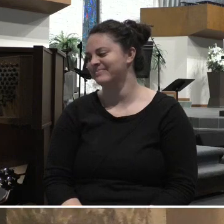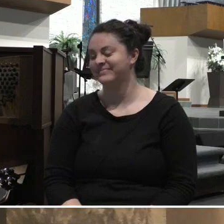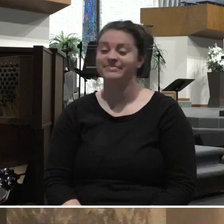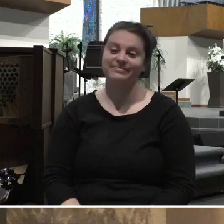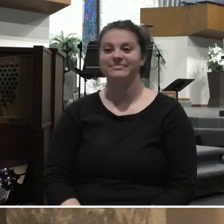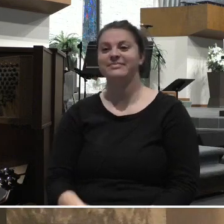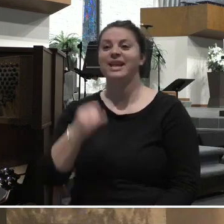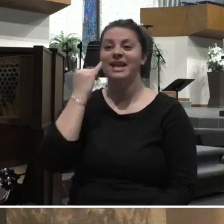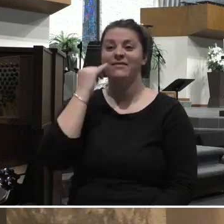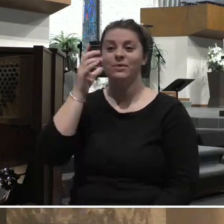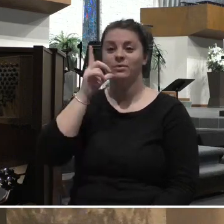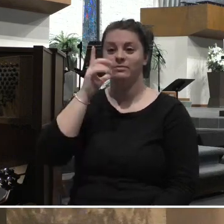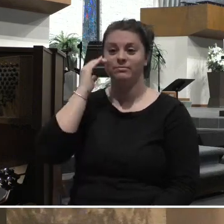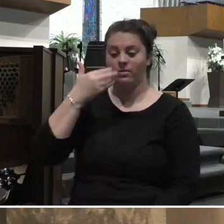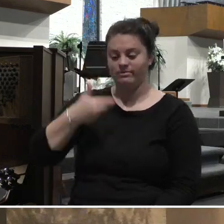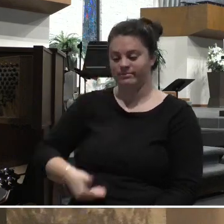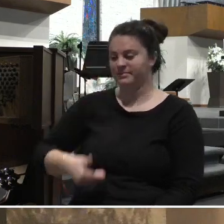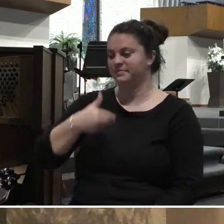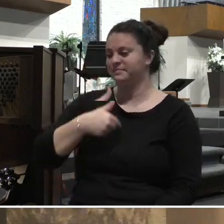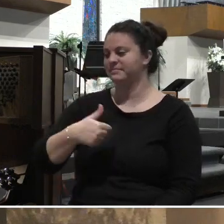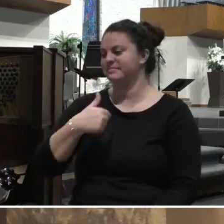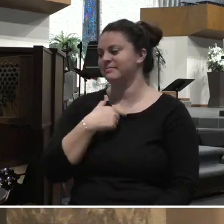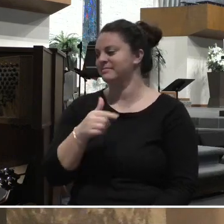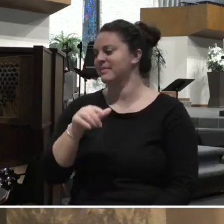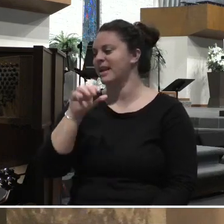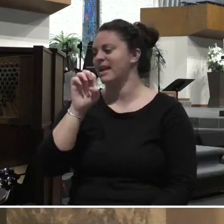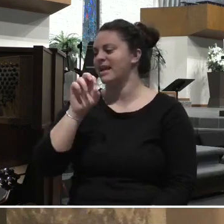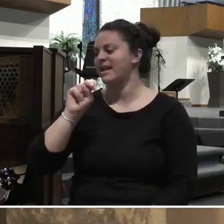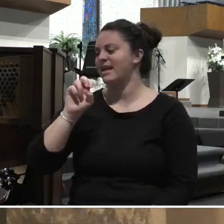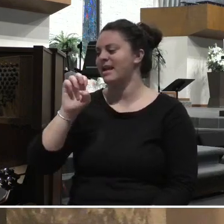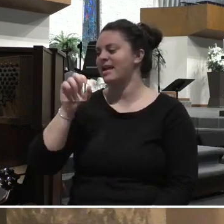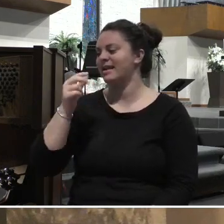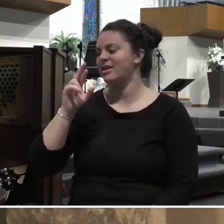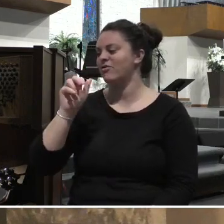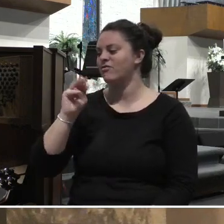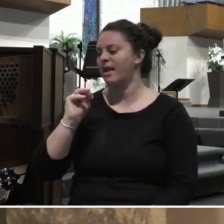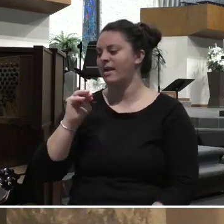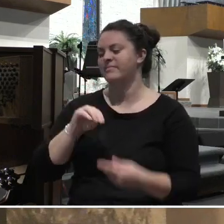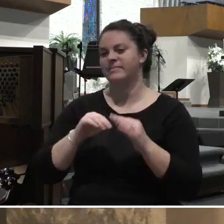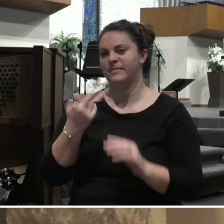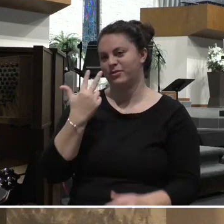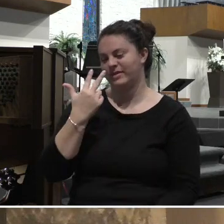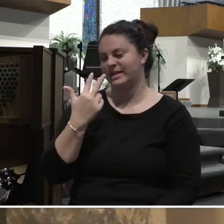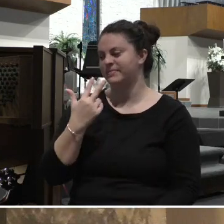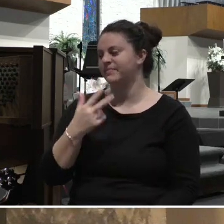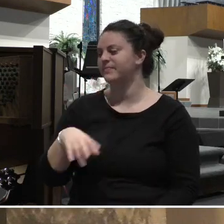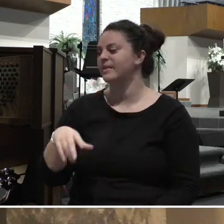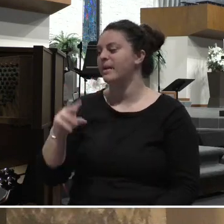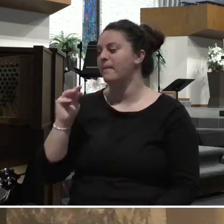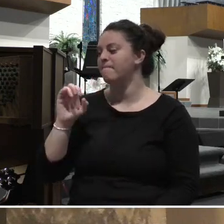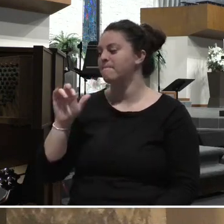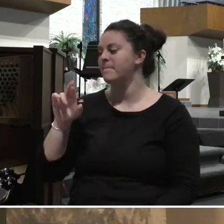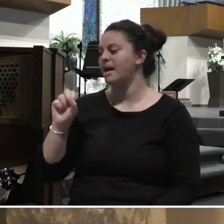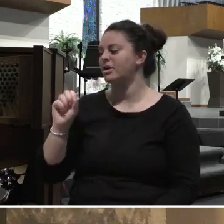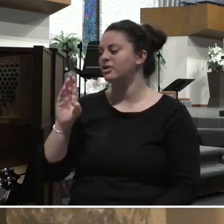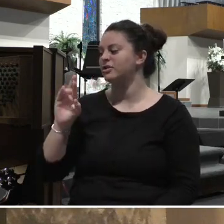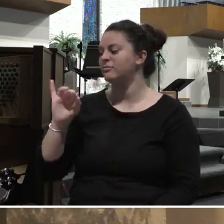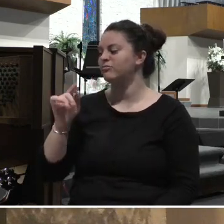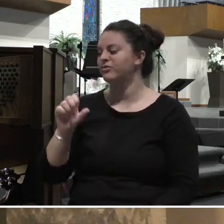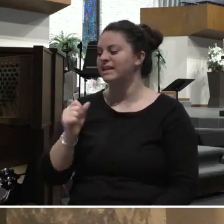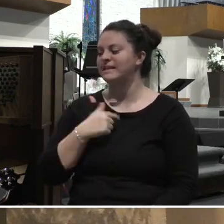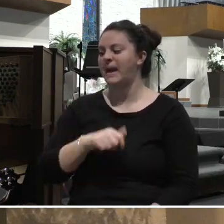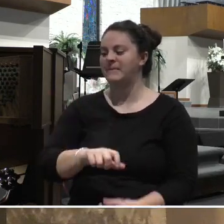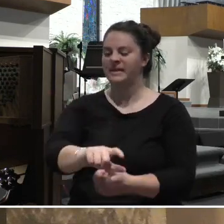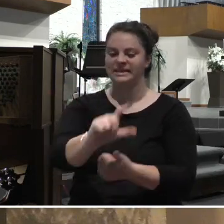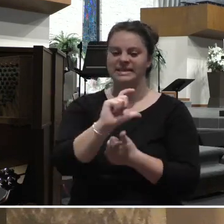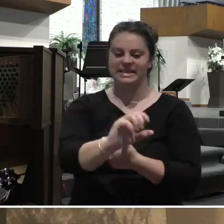If you know me, I am an Enneagram 3. If you know the Myers-Briggs, I am an ENTJ. Very strong E. Very strong J. And